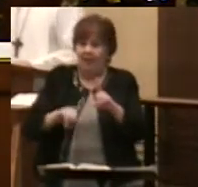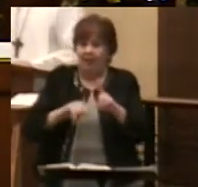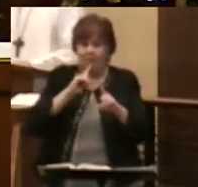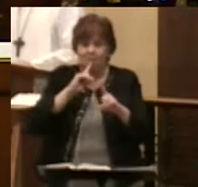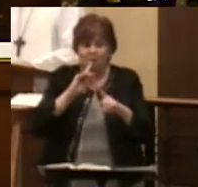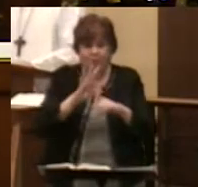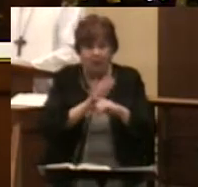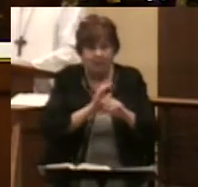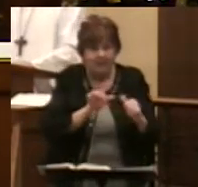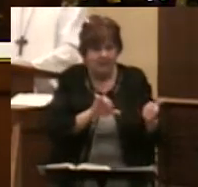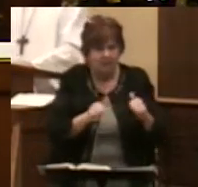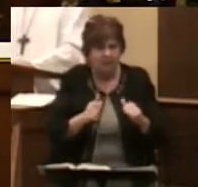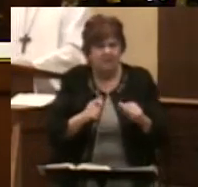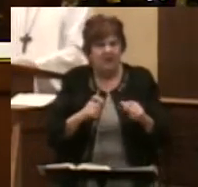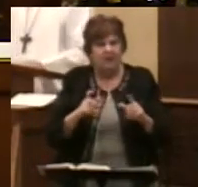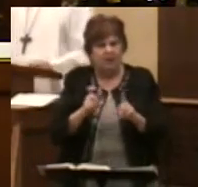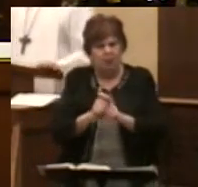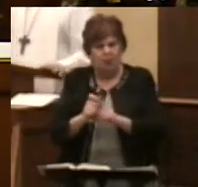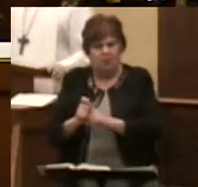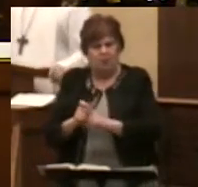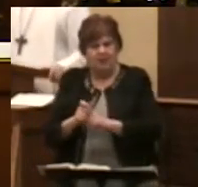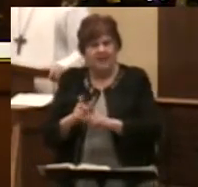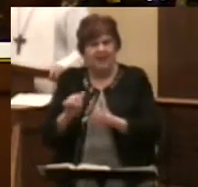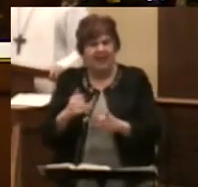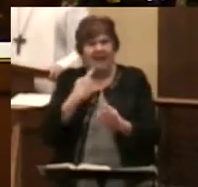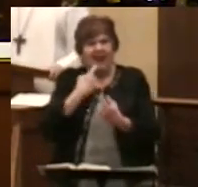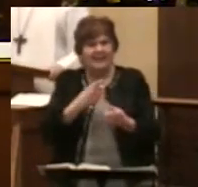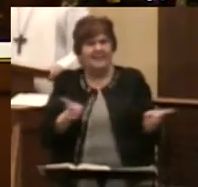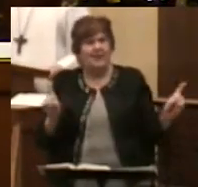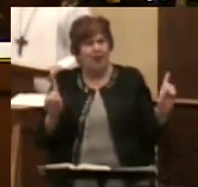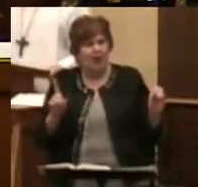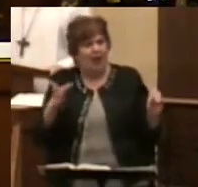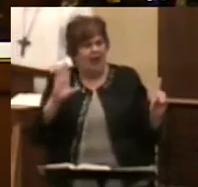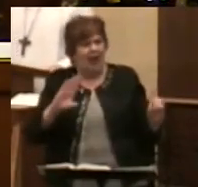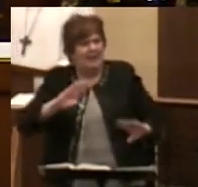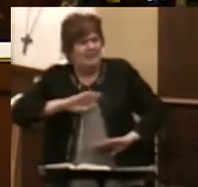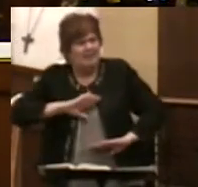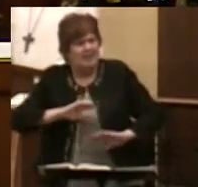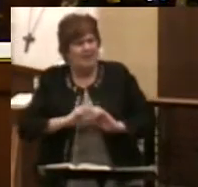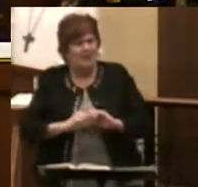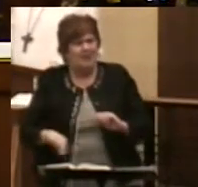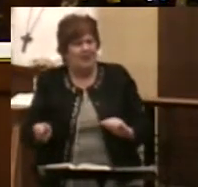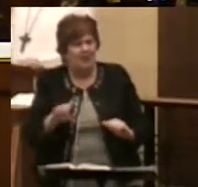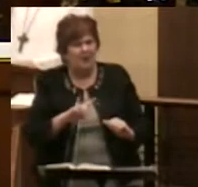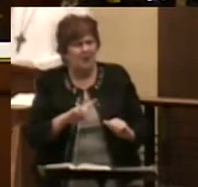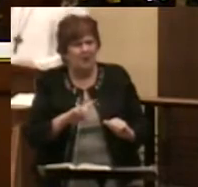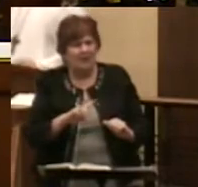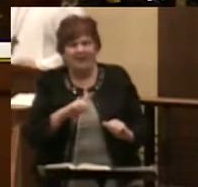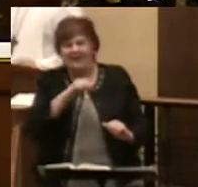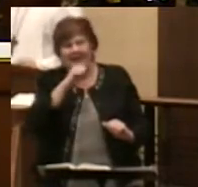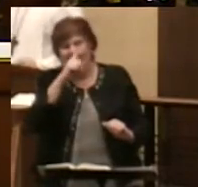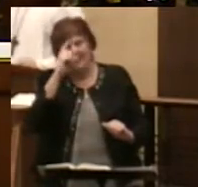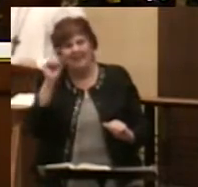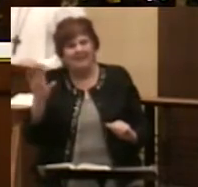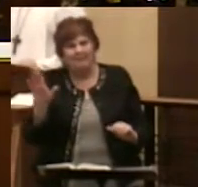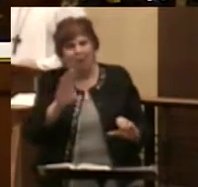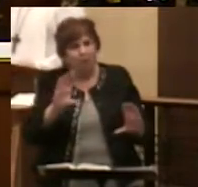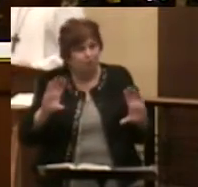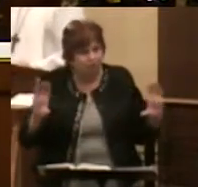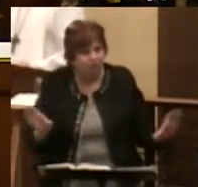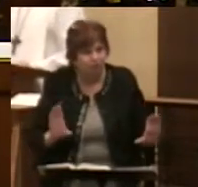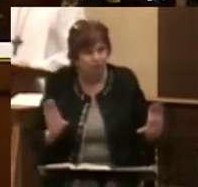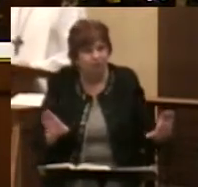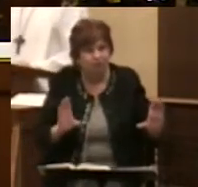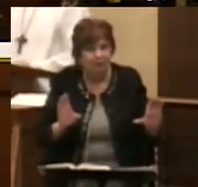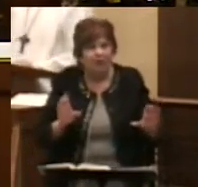and this very word you've heard that I declare to you, God is pleased with you, not on account of what you have done or what